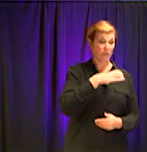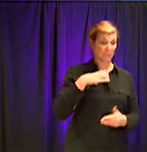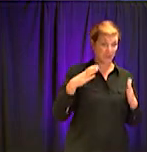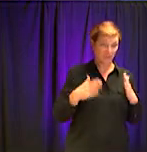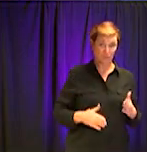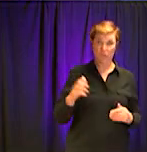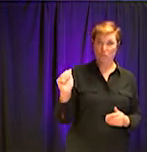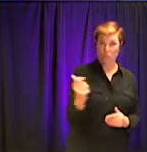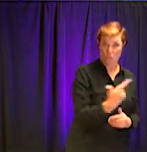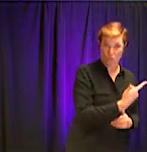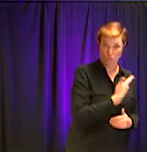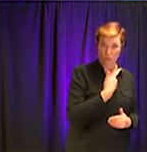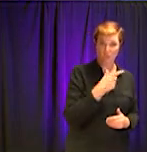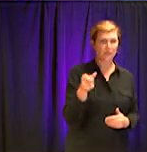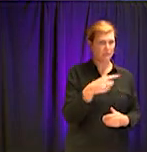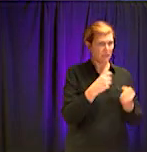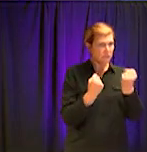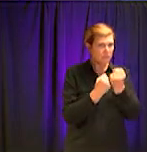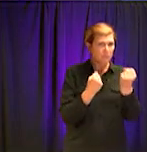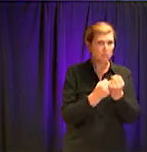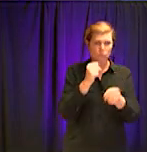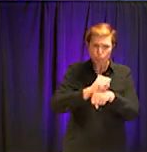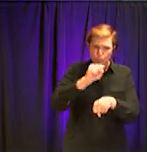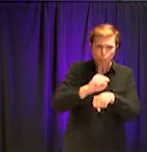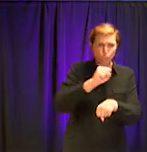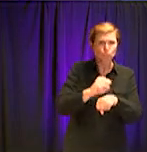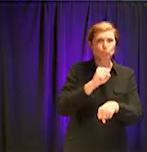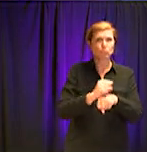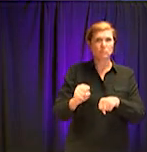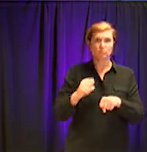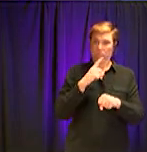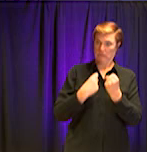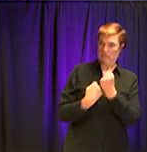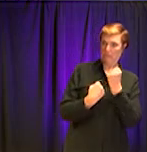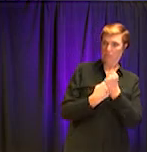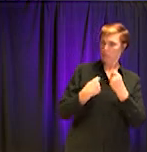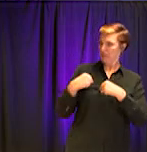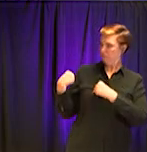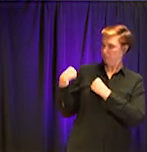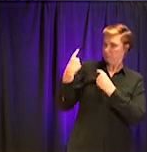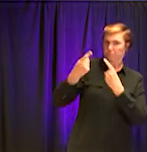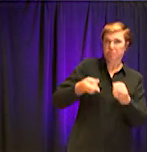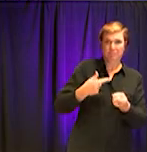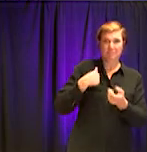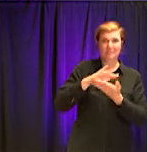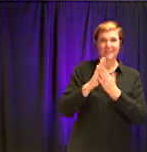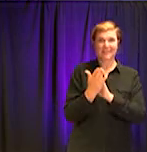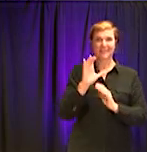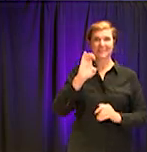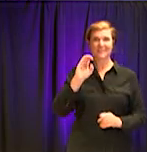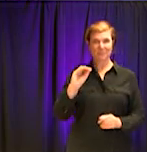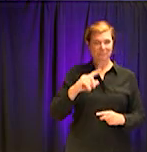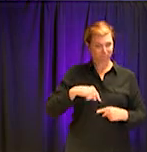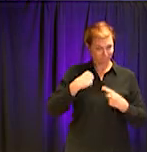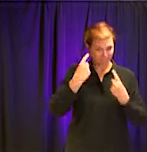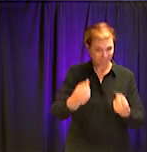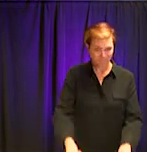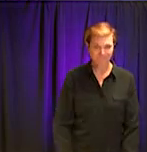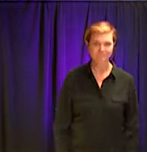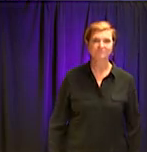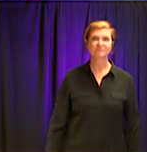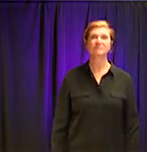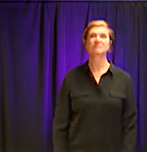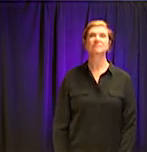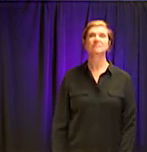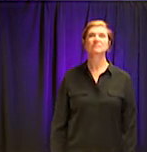this crisis, but their ongoing support throughout my tenure as CEO of DeKalb County. Our